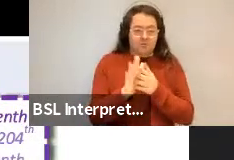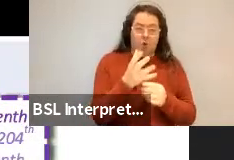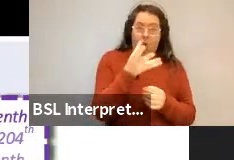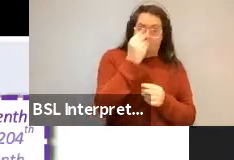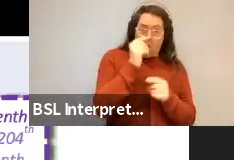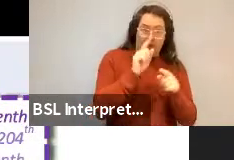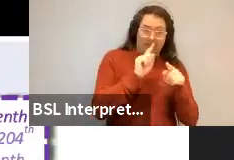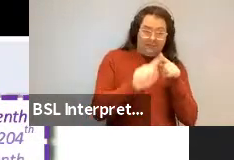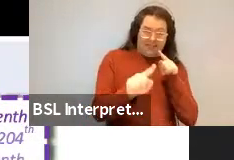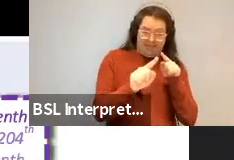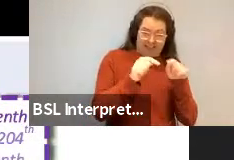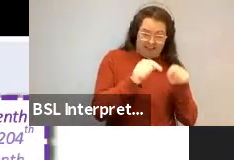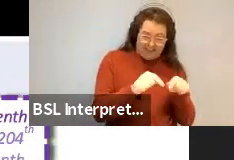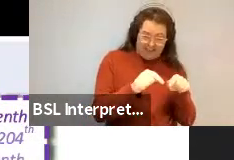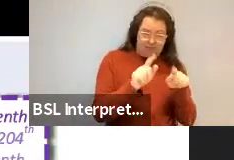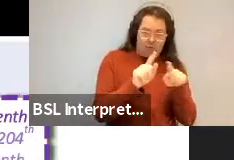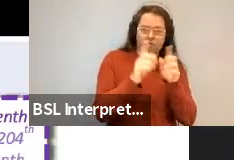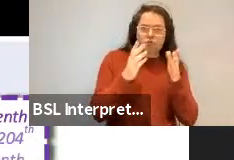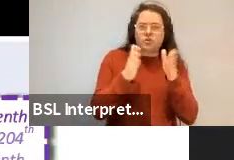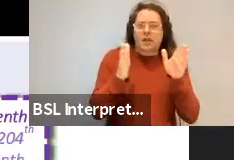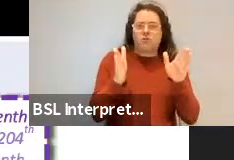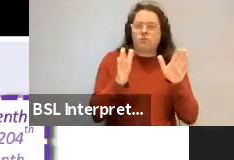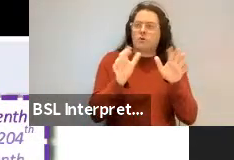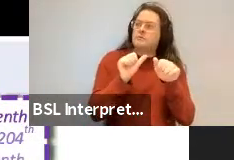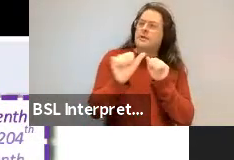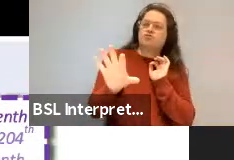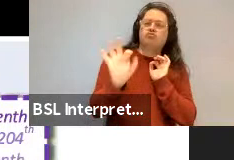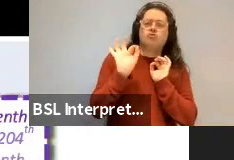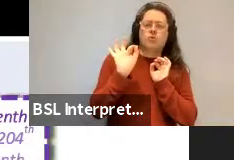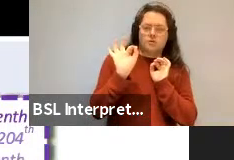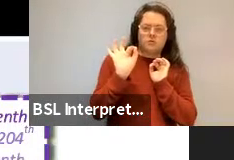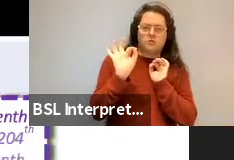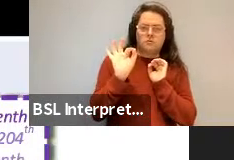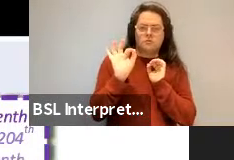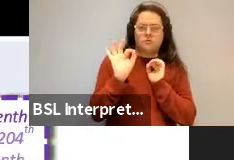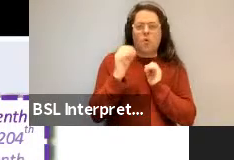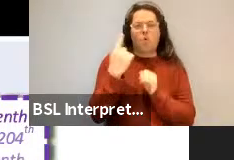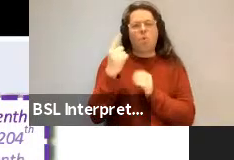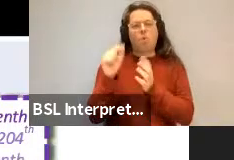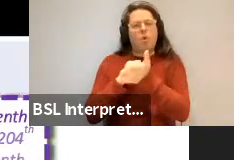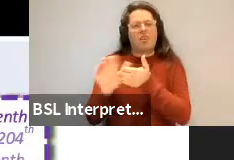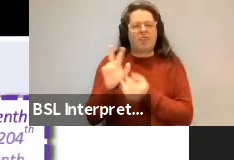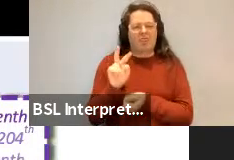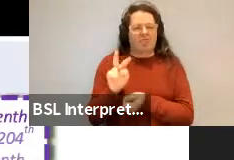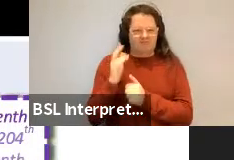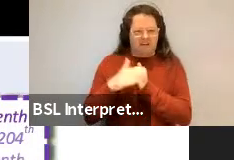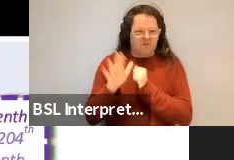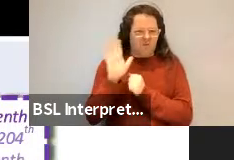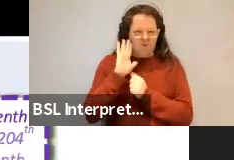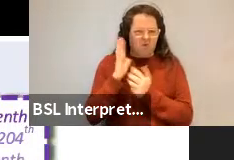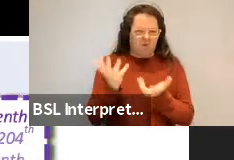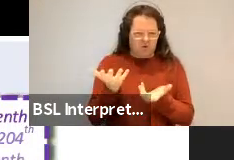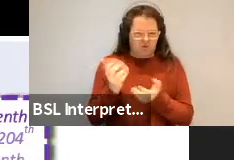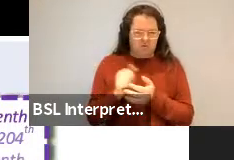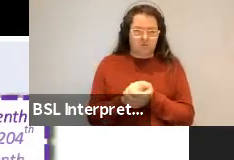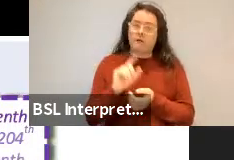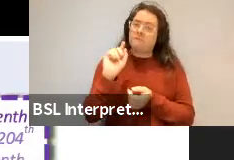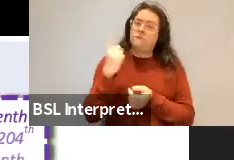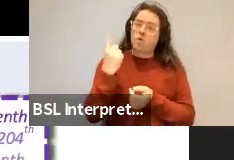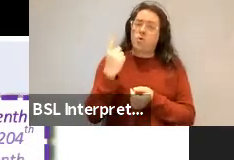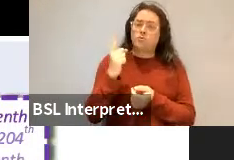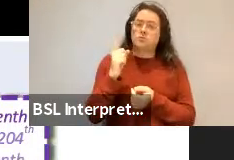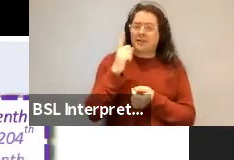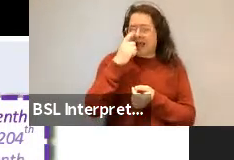the best accessible option. So once is not accessible. We've never heard it, but first is accessible.